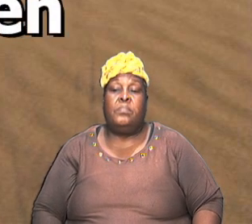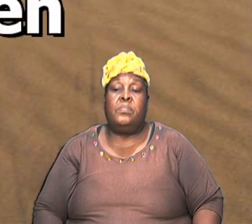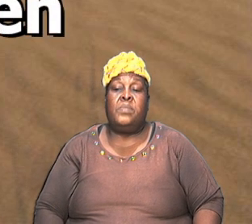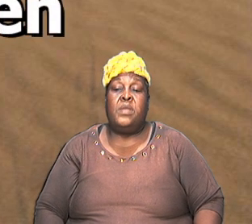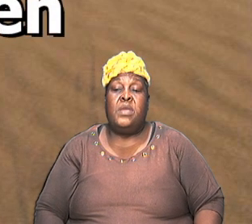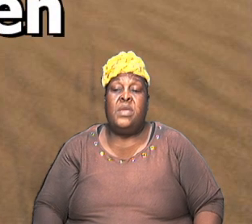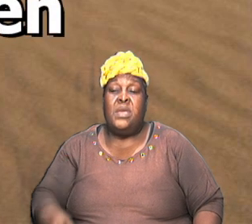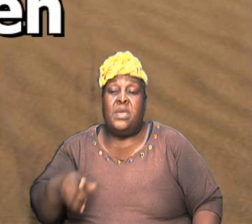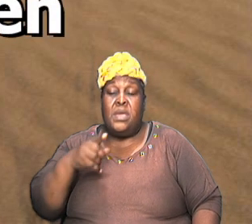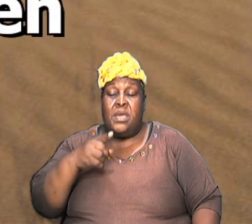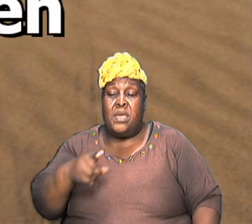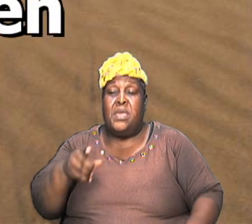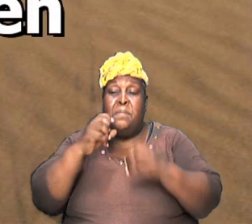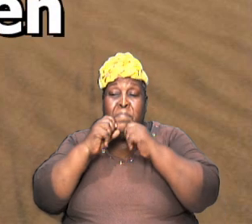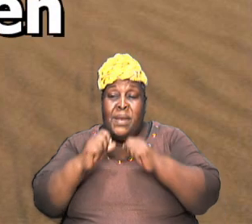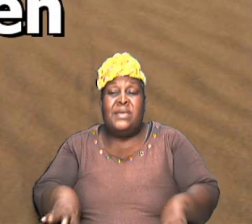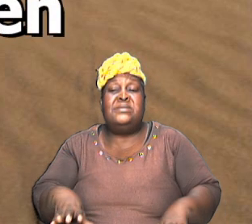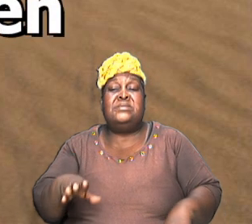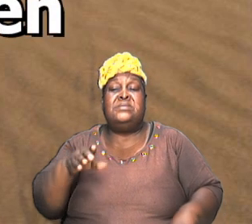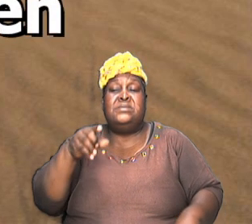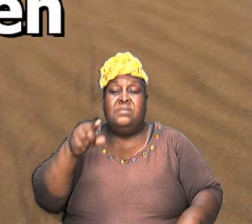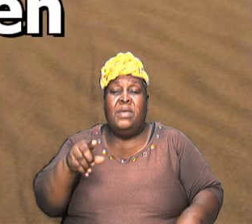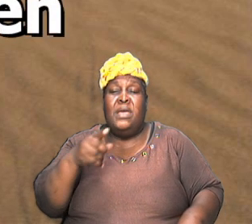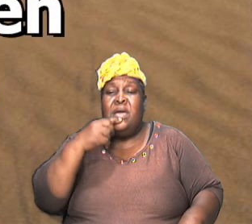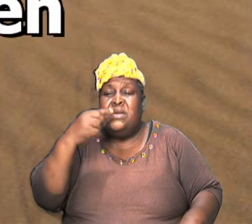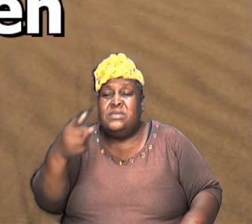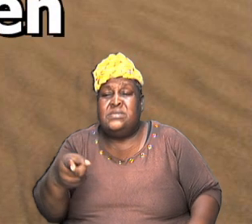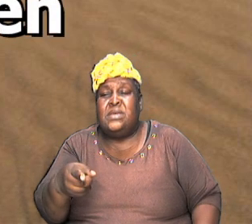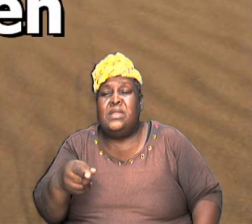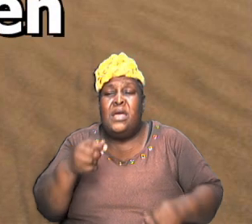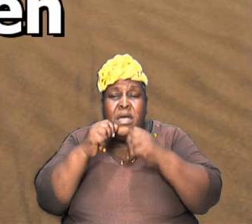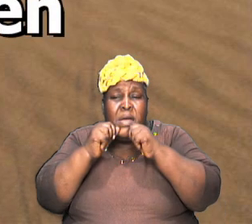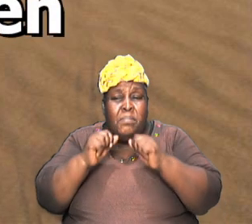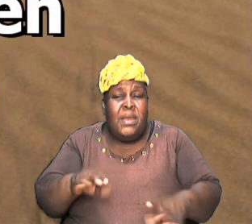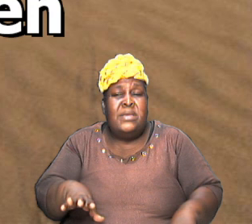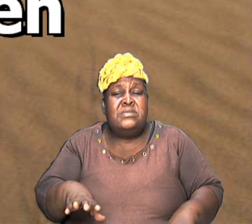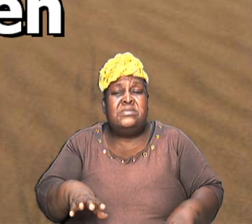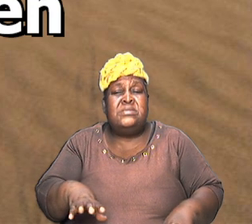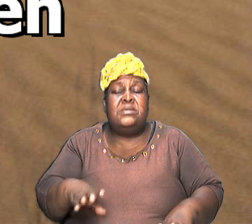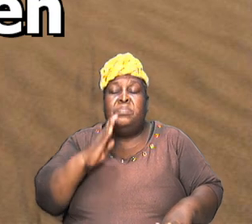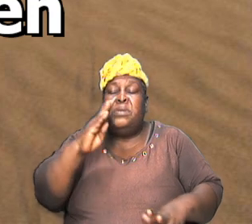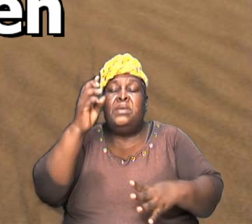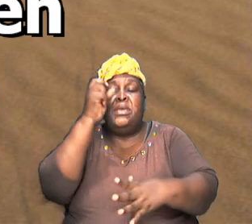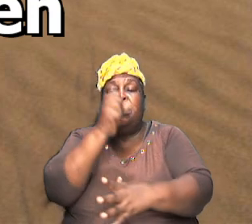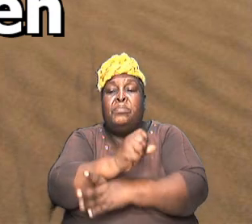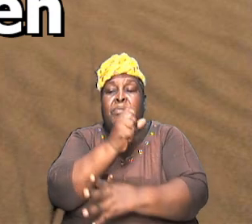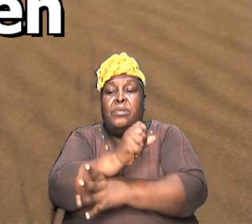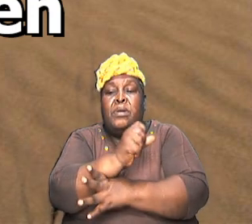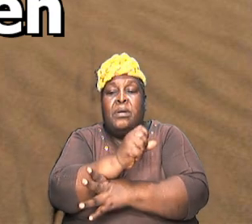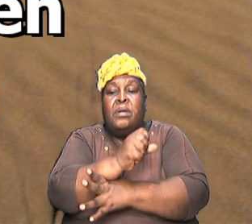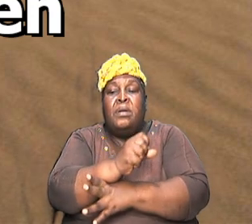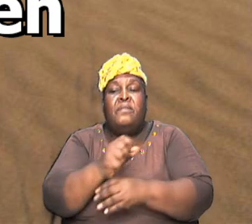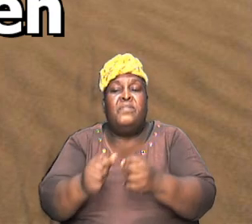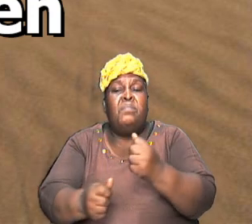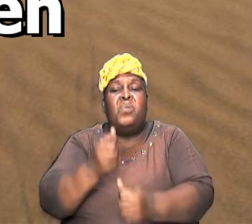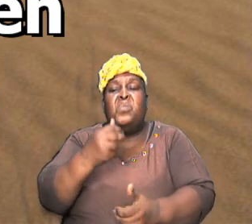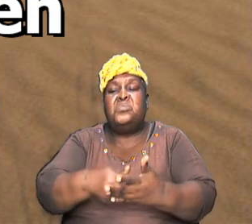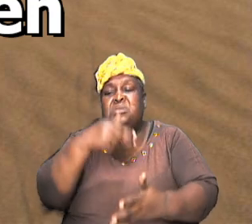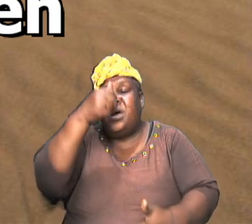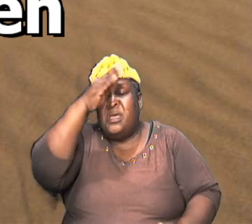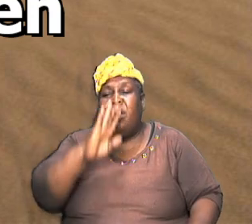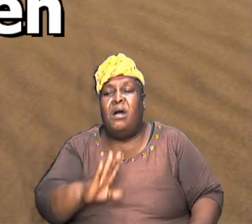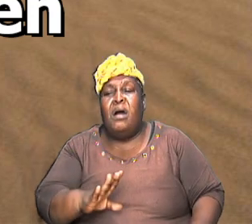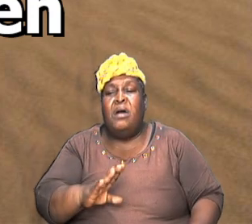and he blessed him and said blessed be Abraham of the most high